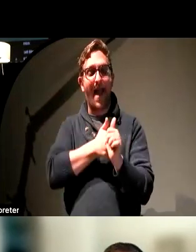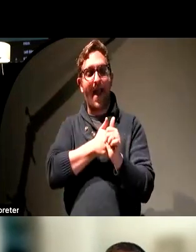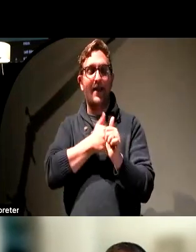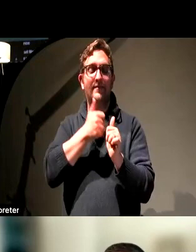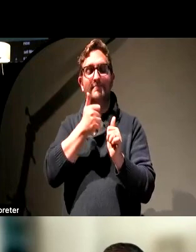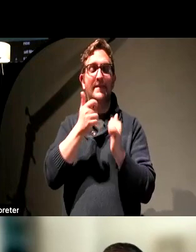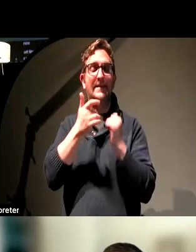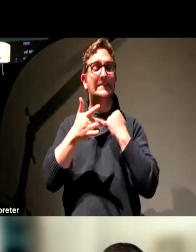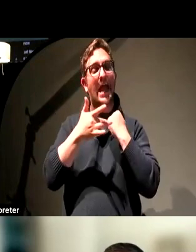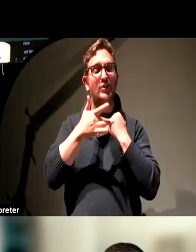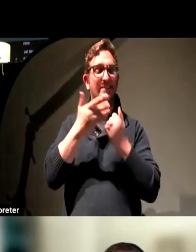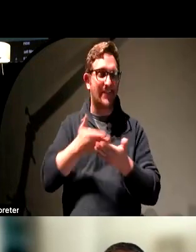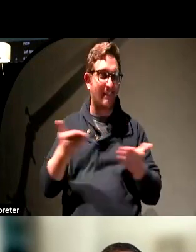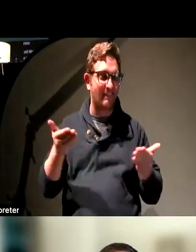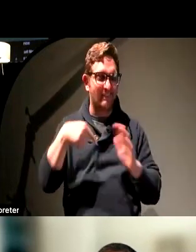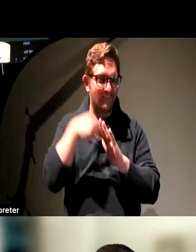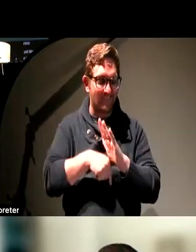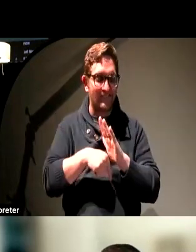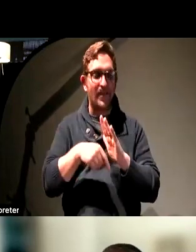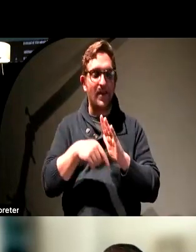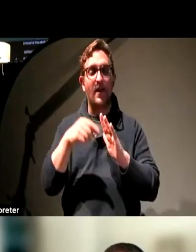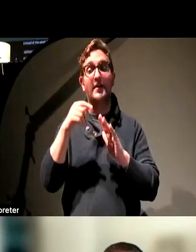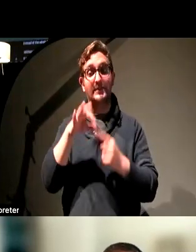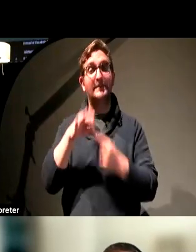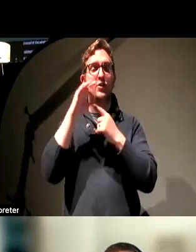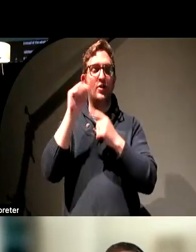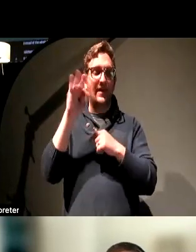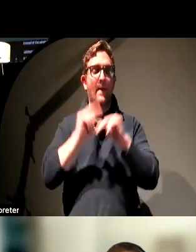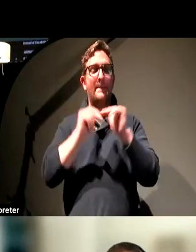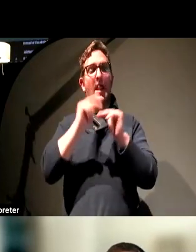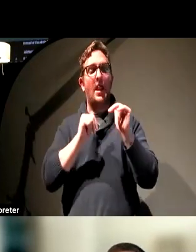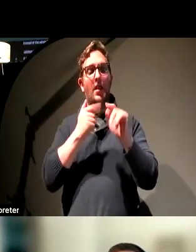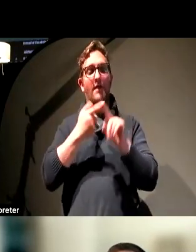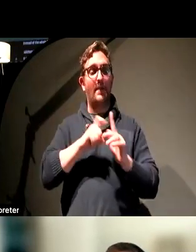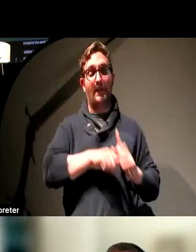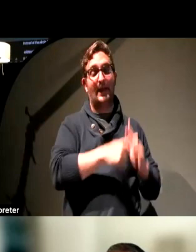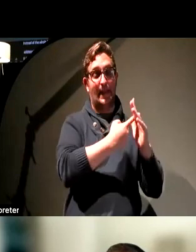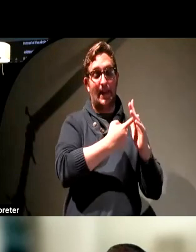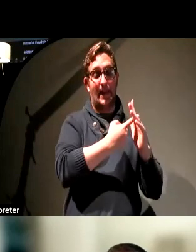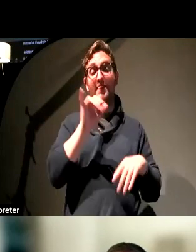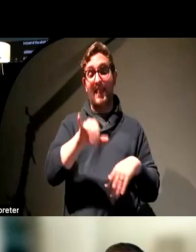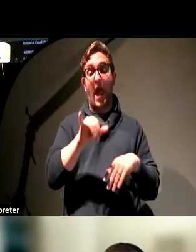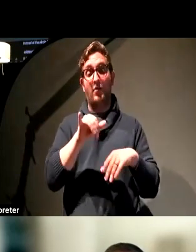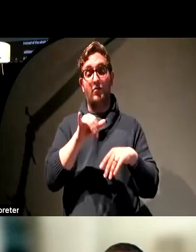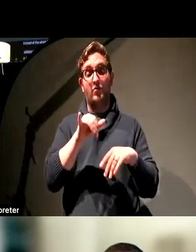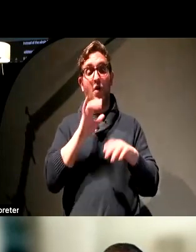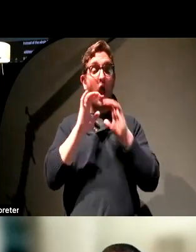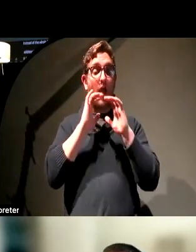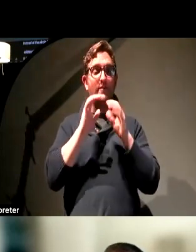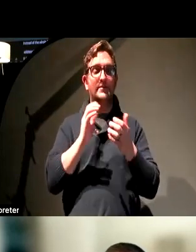if people start to build links from scratch, basically. So that conversation kind of quickly becomes pretty technical.